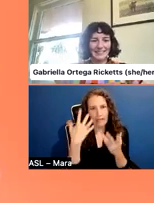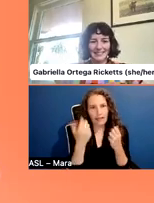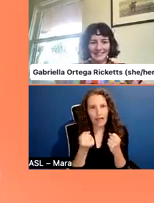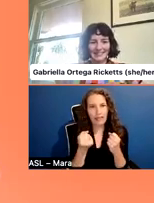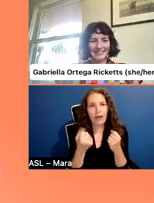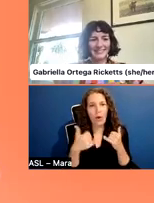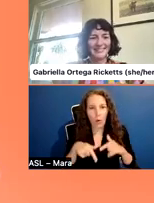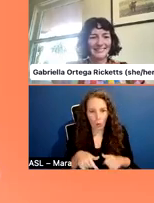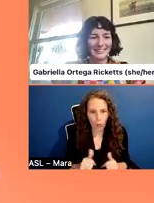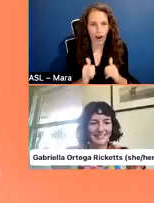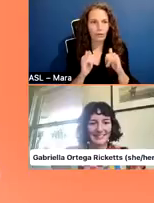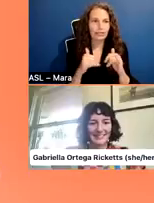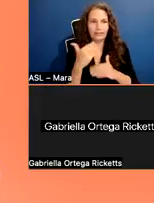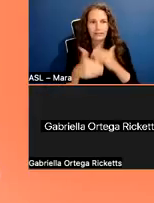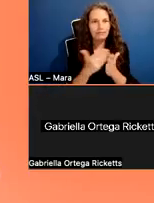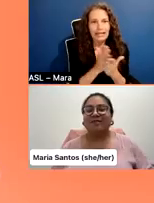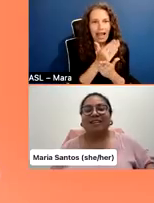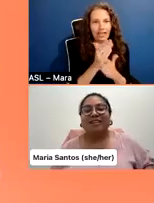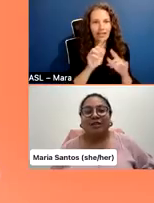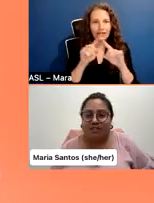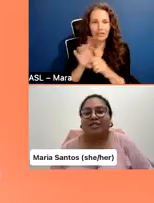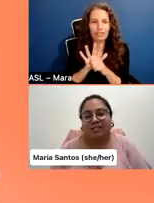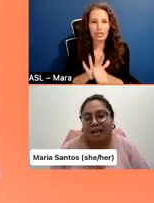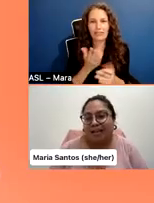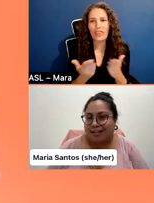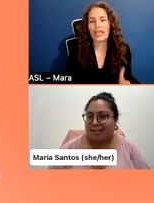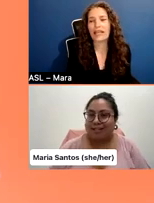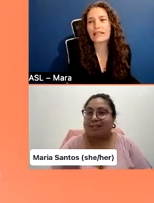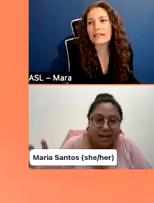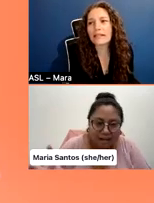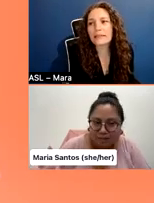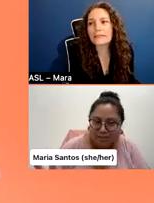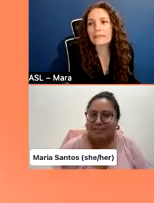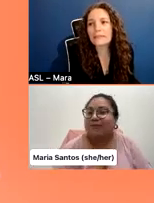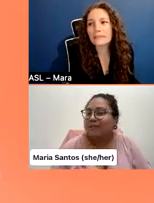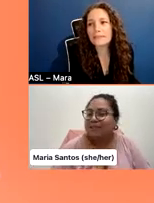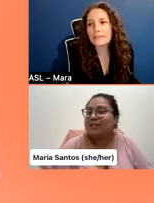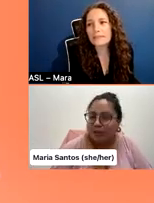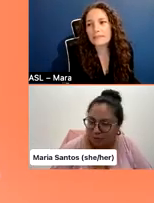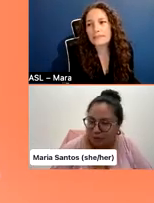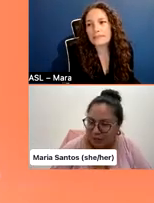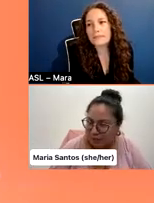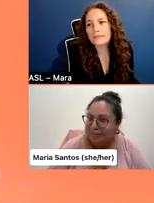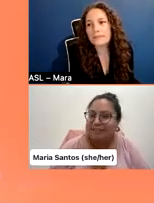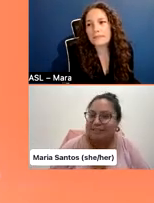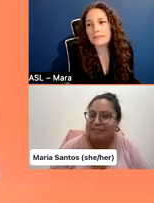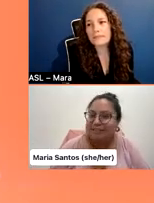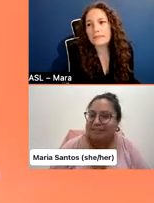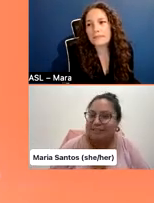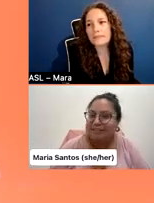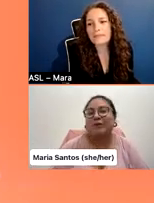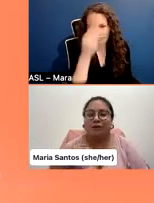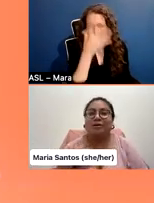Definitely. Yes. Um, and just to say like time is definitely its own stressors